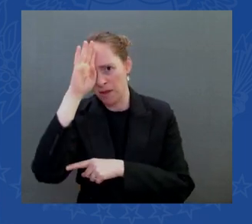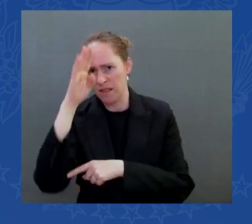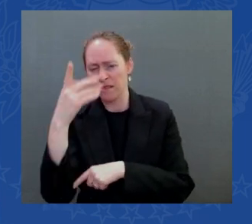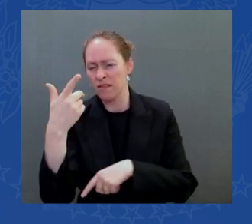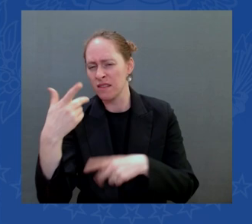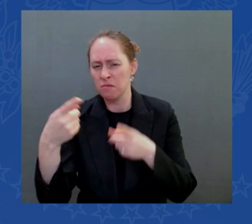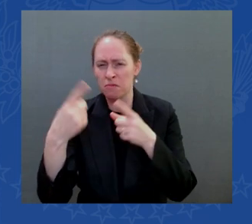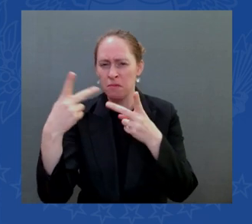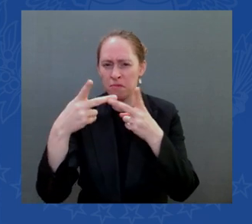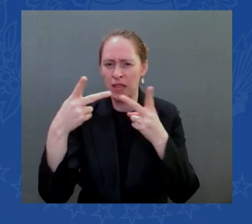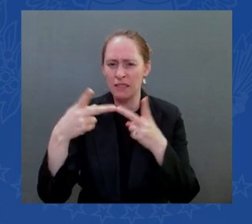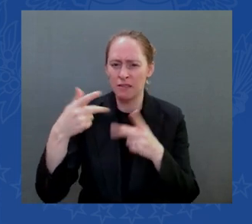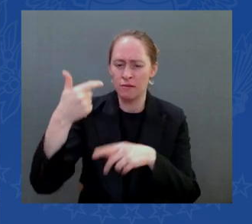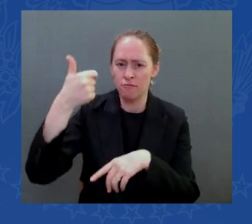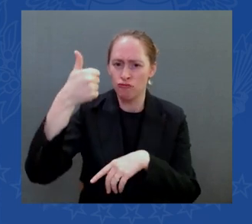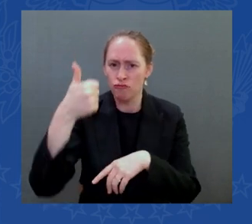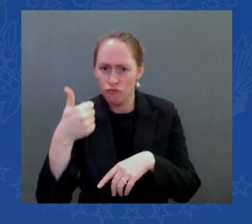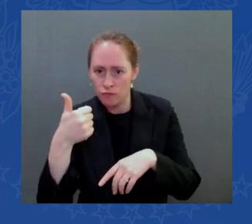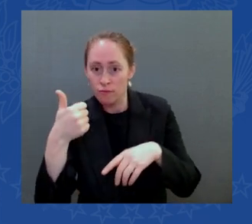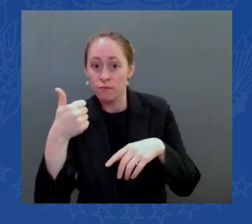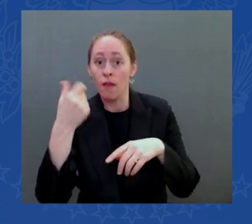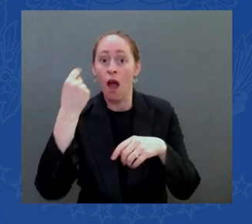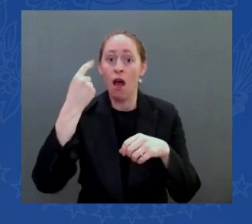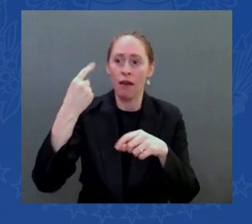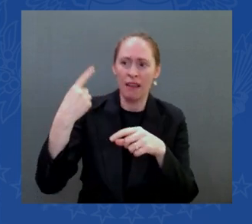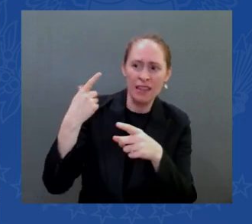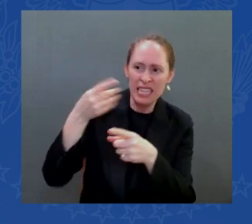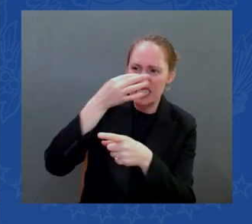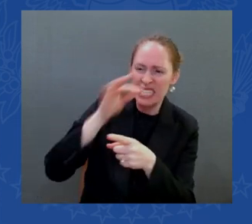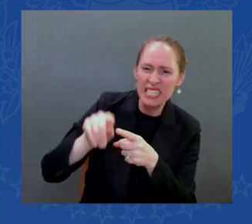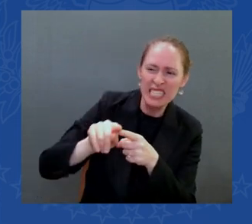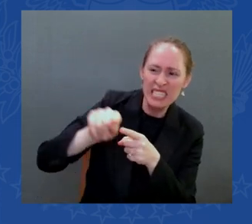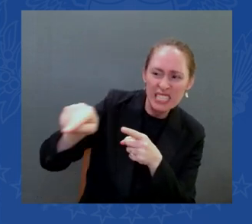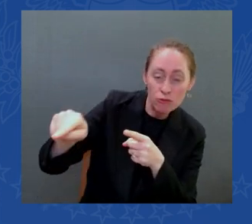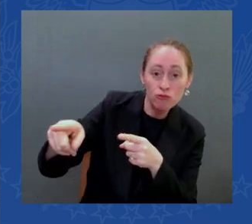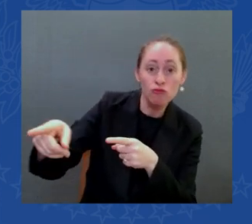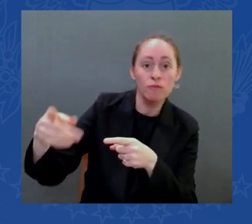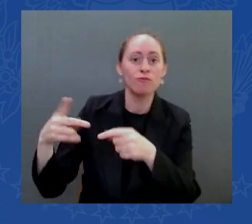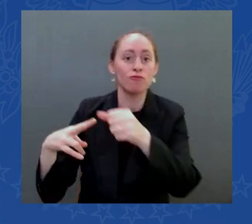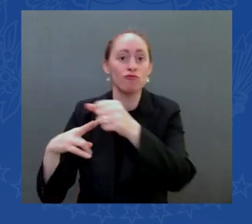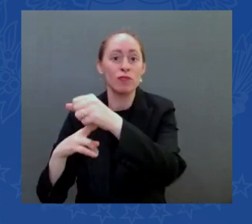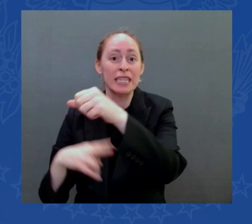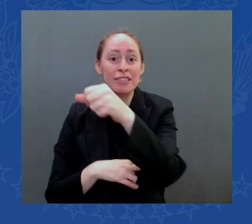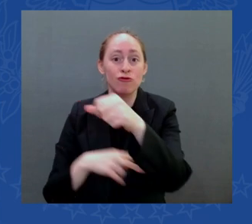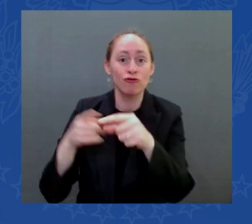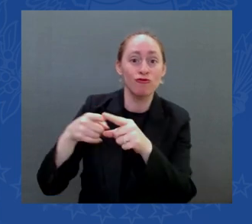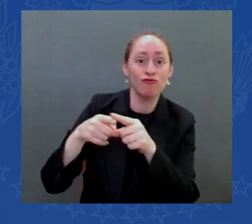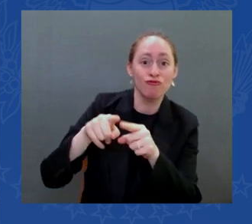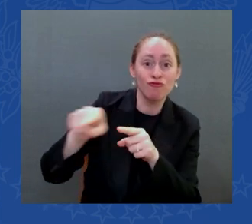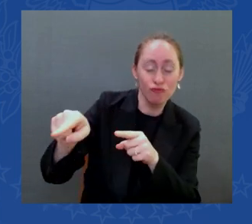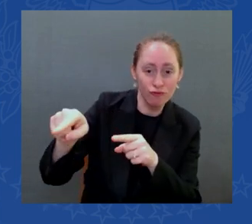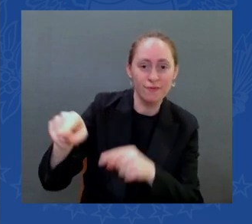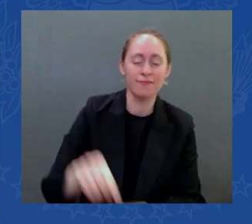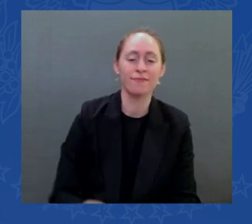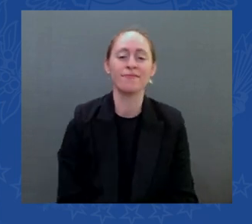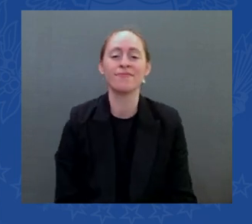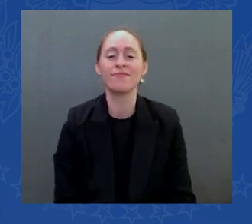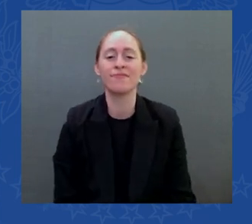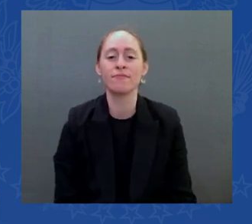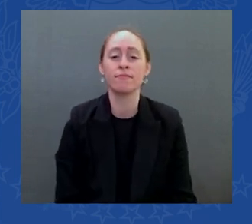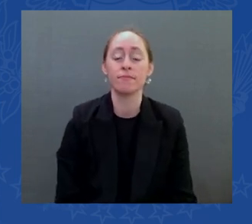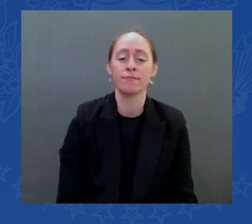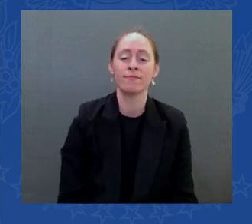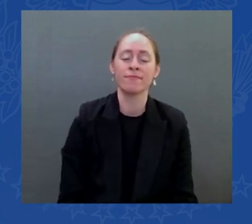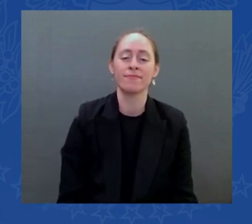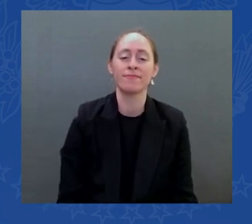holding tank outside here was the other side there was a shopping center and a school well guess